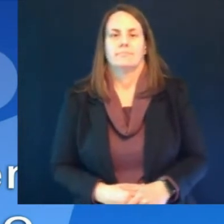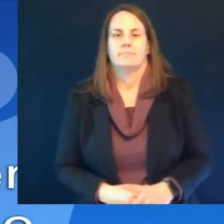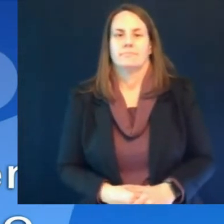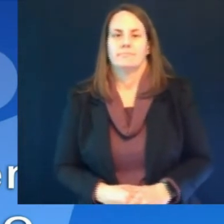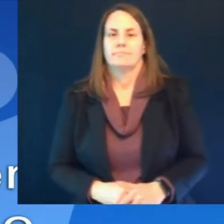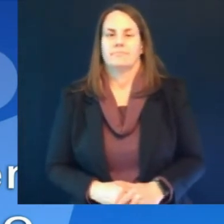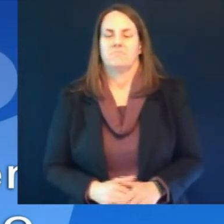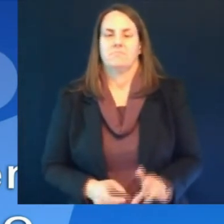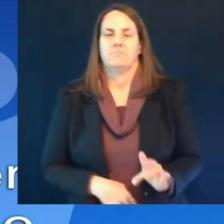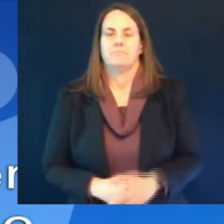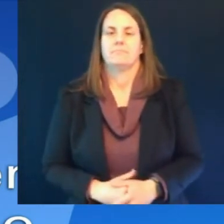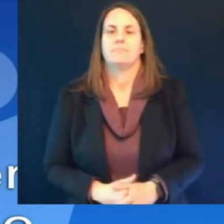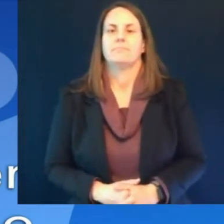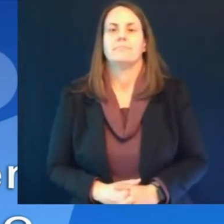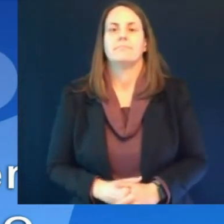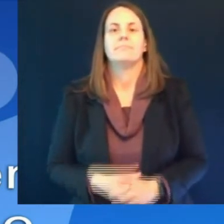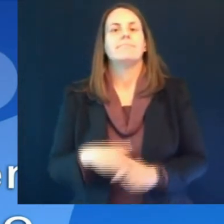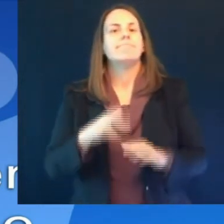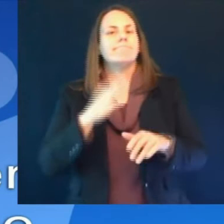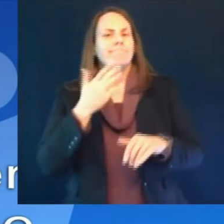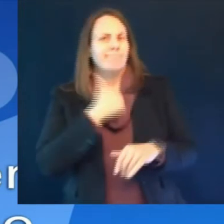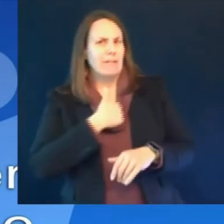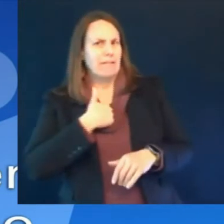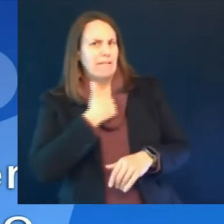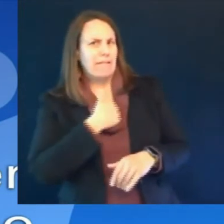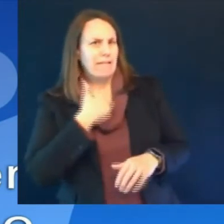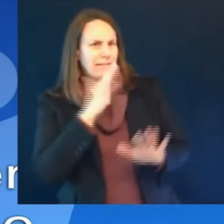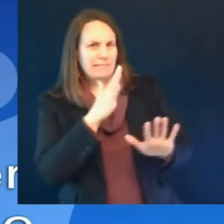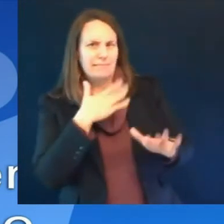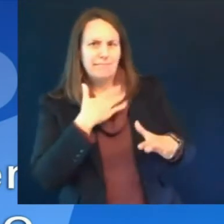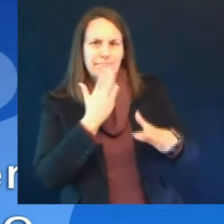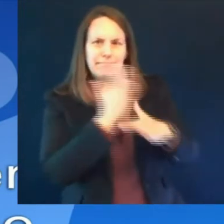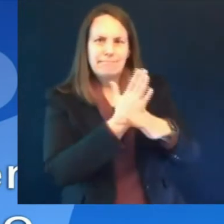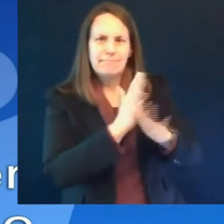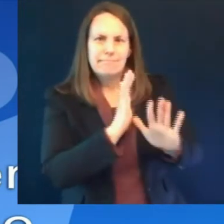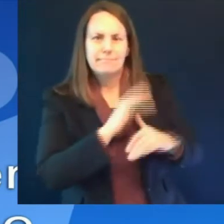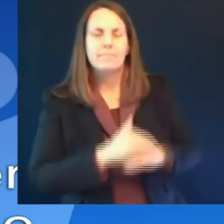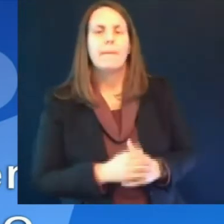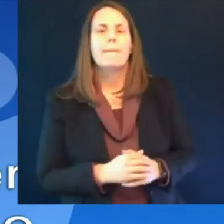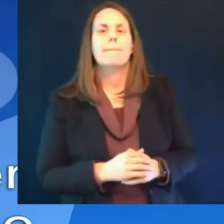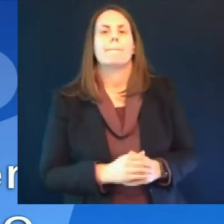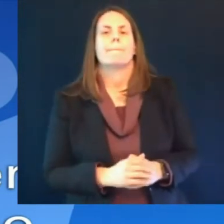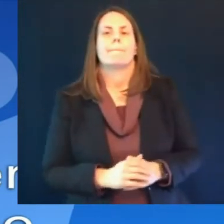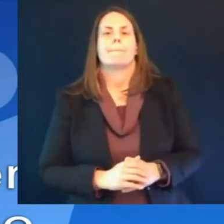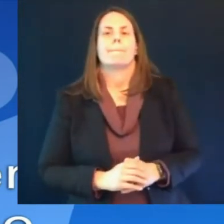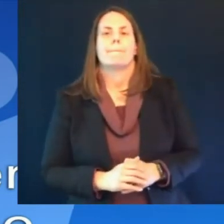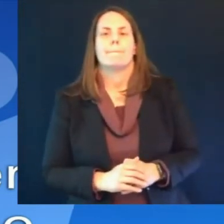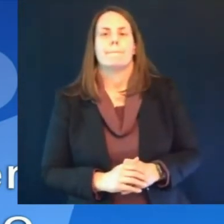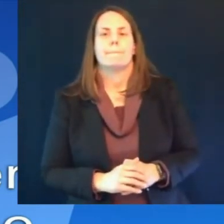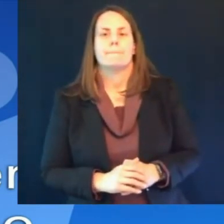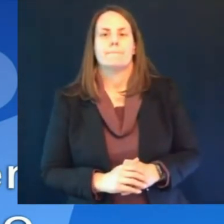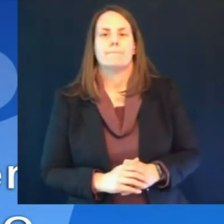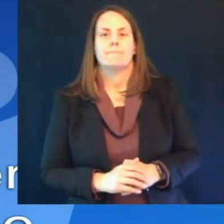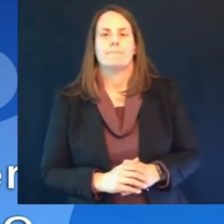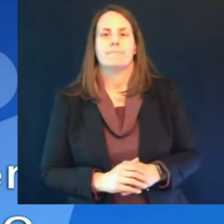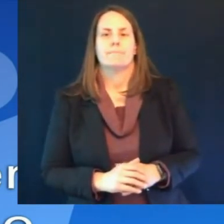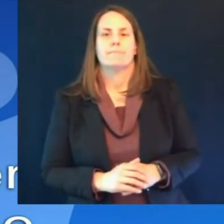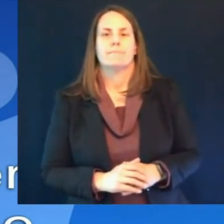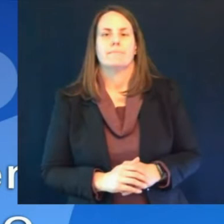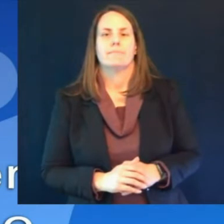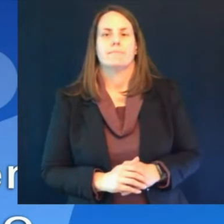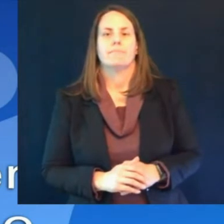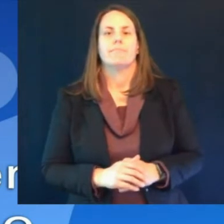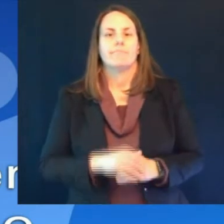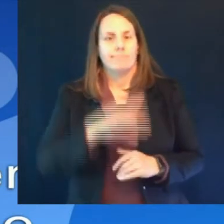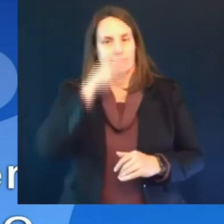hi i apologize for that um my question would be do you see i mean obviously the immediate impact of pulling johnson johnson we don't know how long